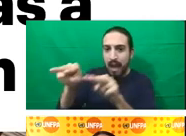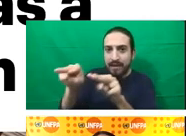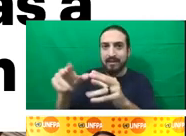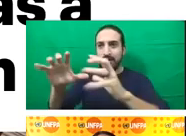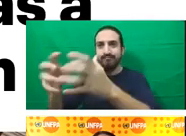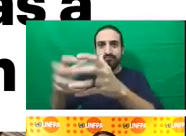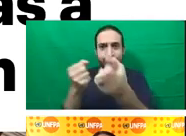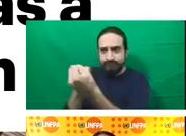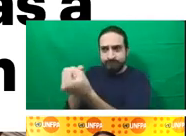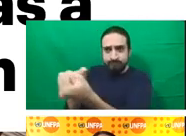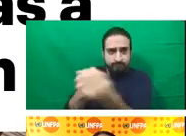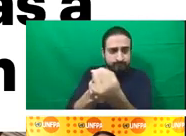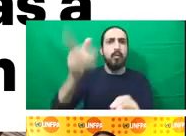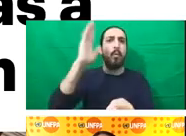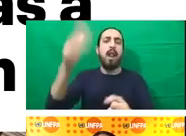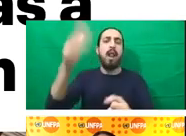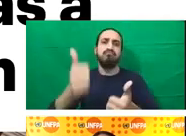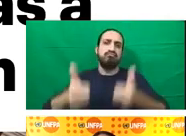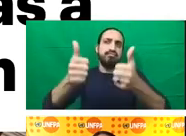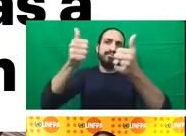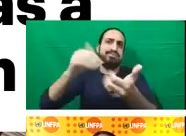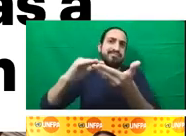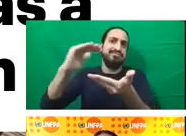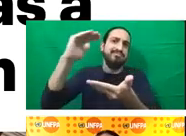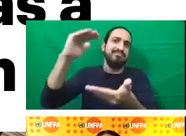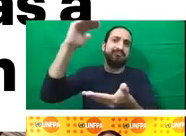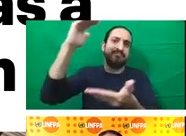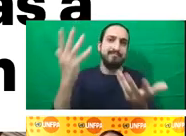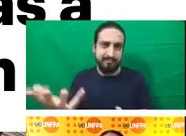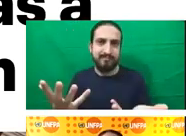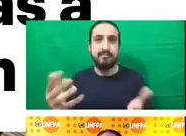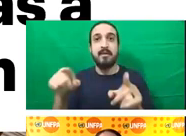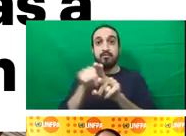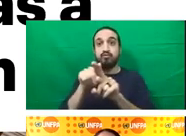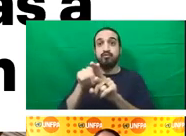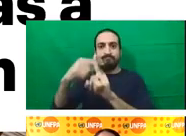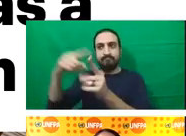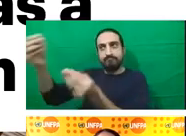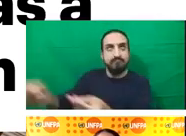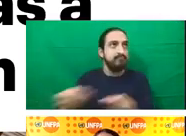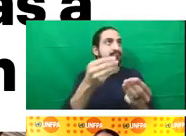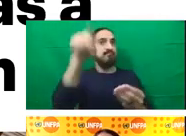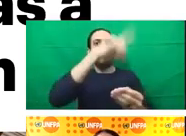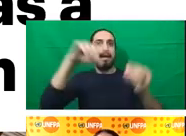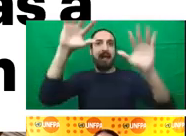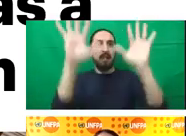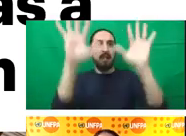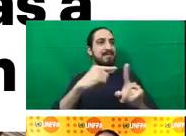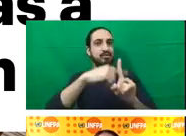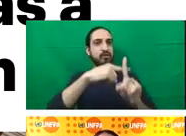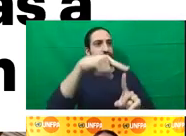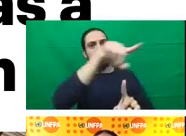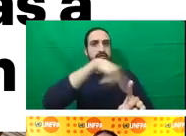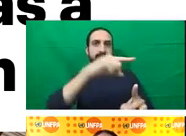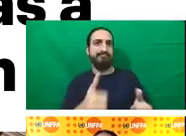impacts of climate change as they address the underlying vulnerabilities in health systems. We also saw early case studies that show